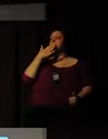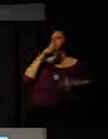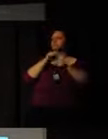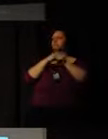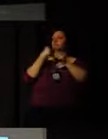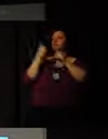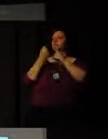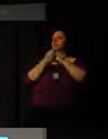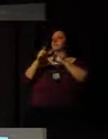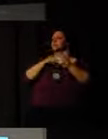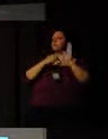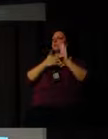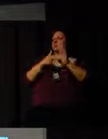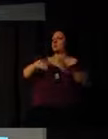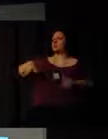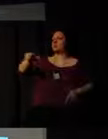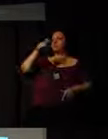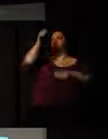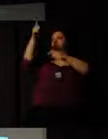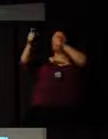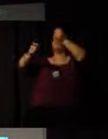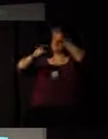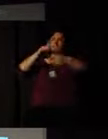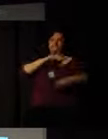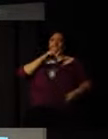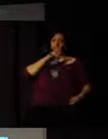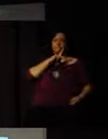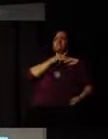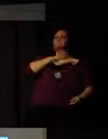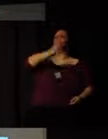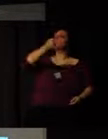Wow. A few. Okay. How many use volunteers?